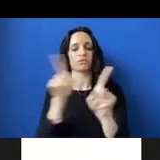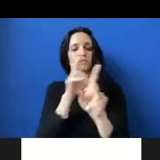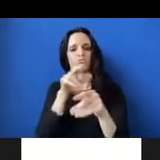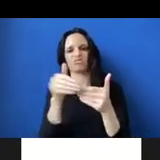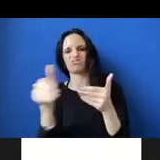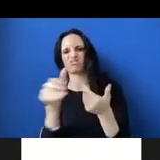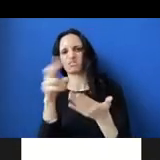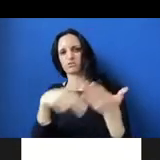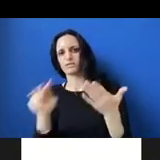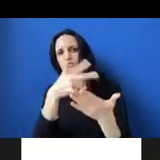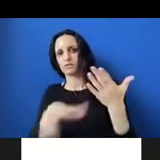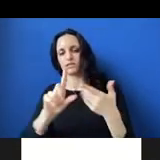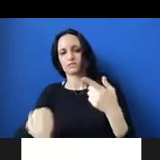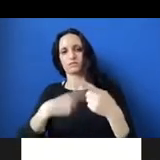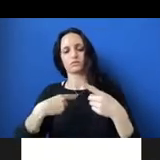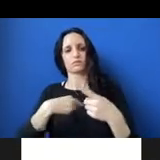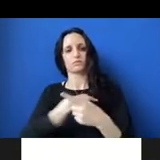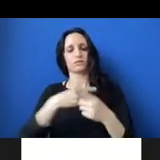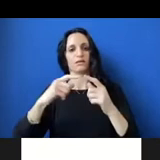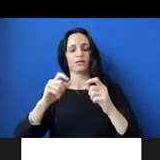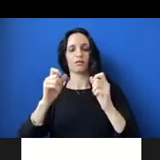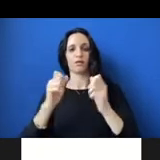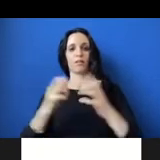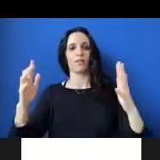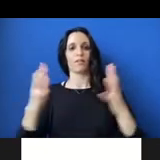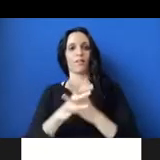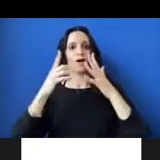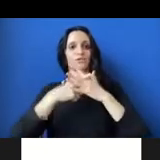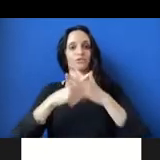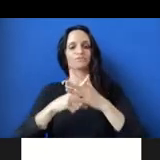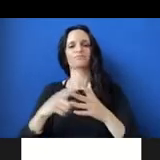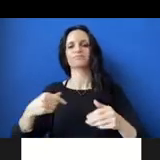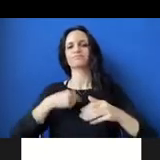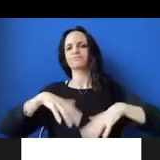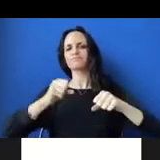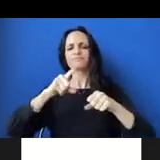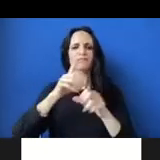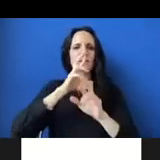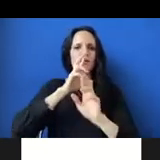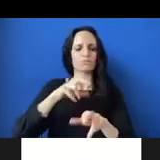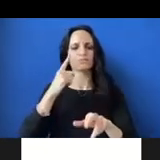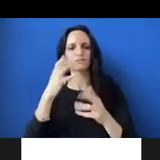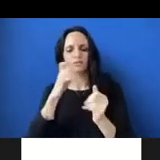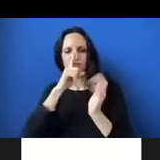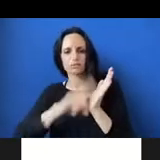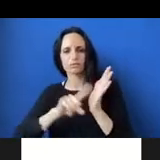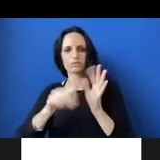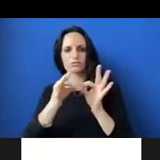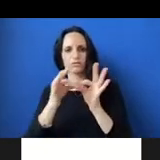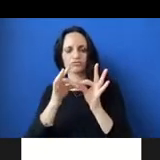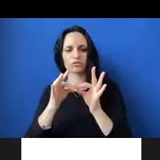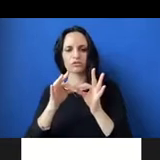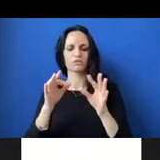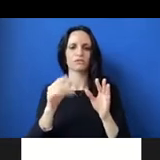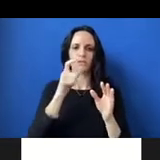as we launch. So we started this report because we wanted to explore the relationship between who